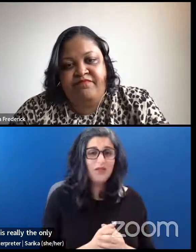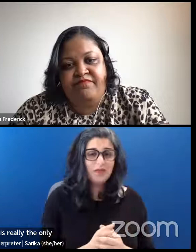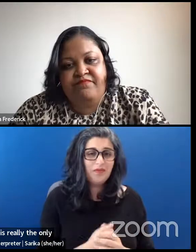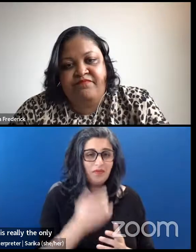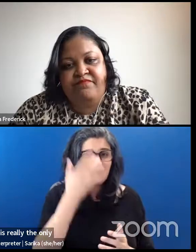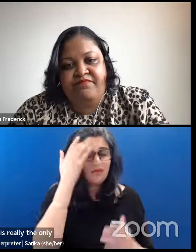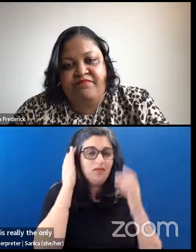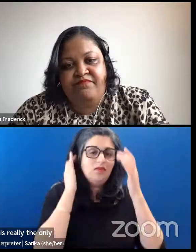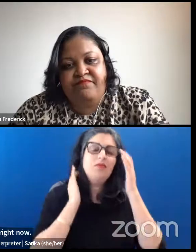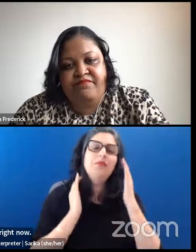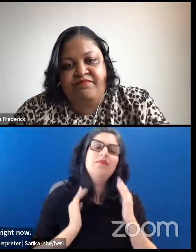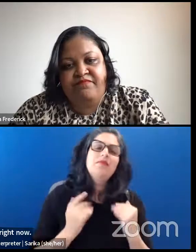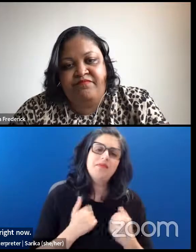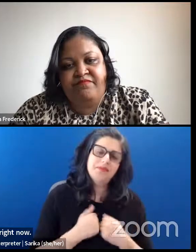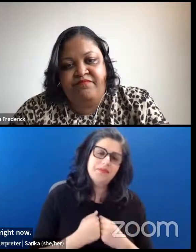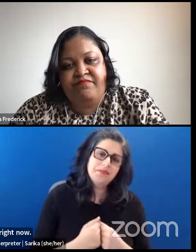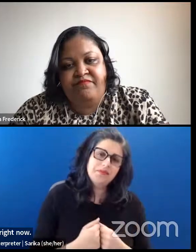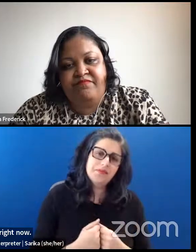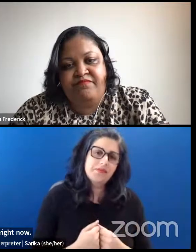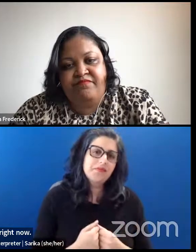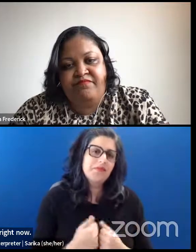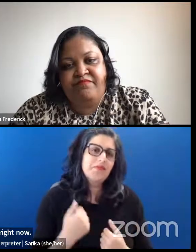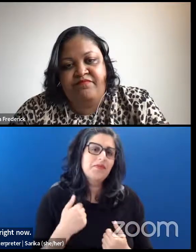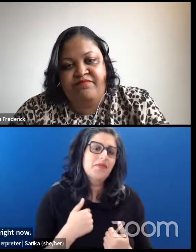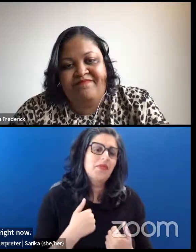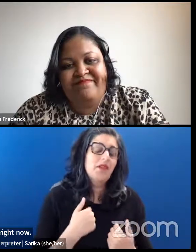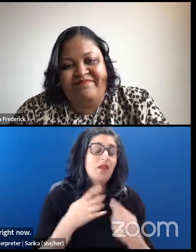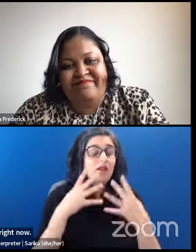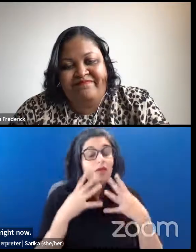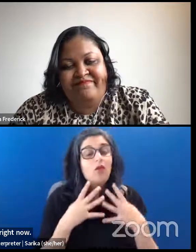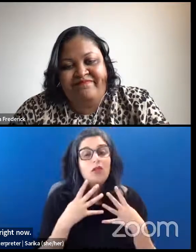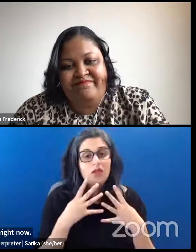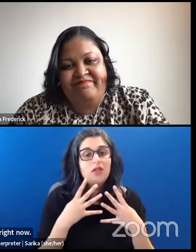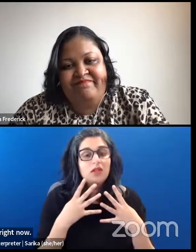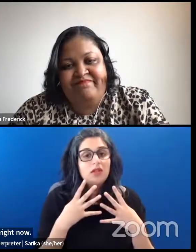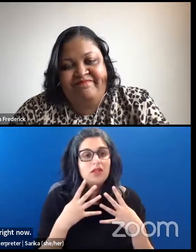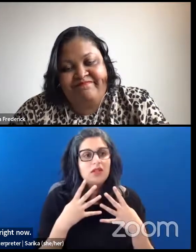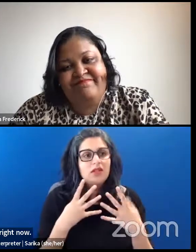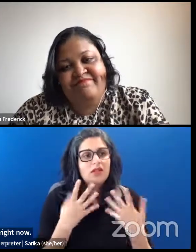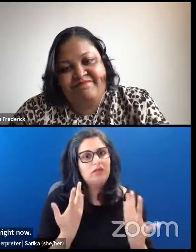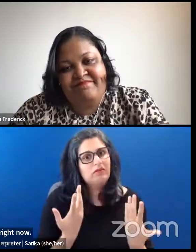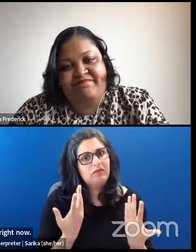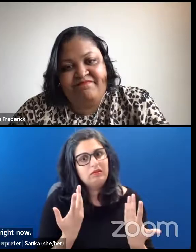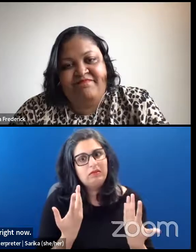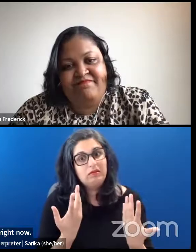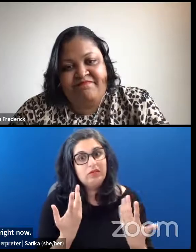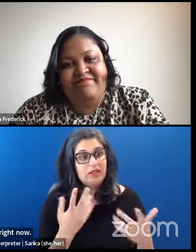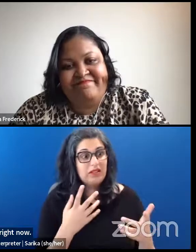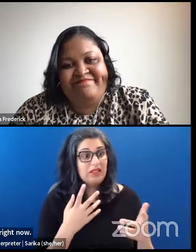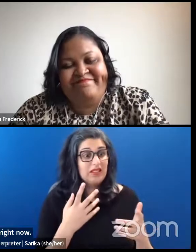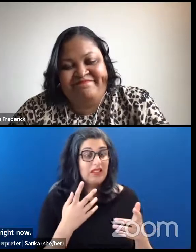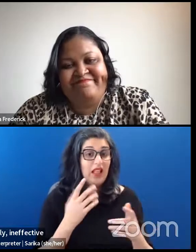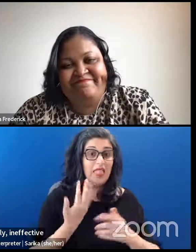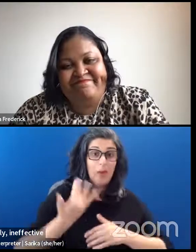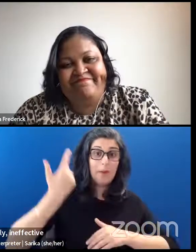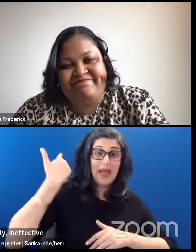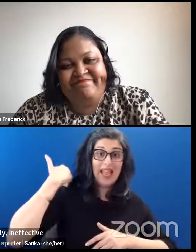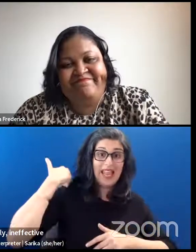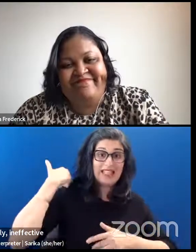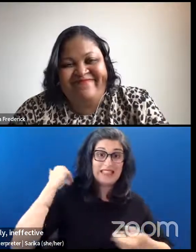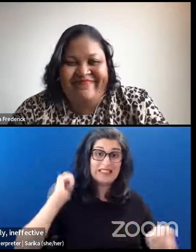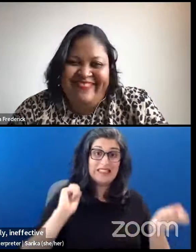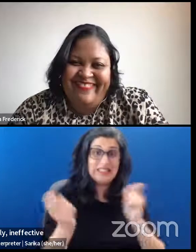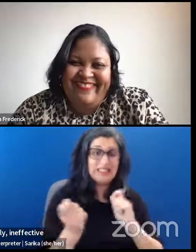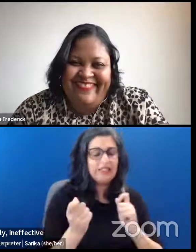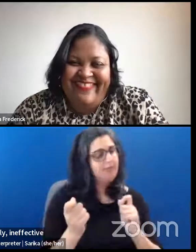I think we are unfortunately ineffective in changing the past. We can't really, unless we have a time